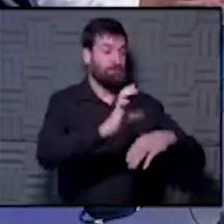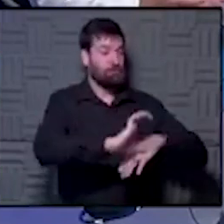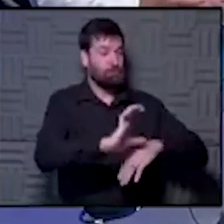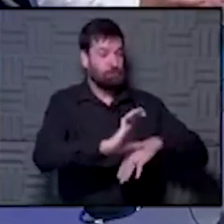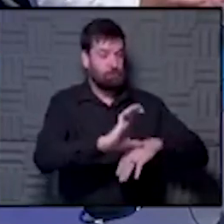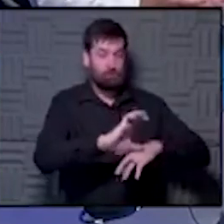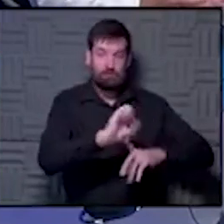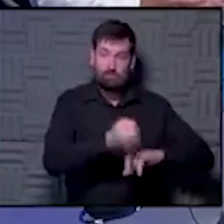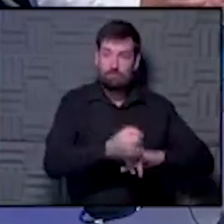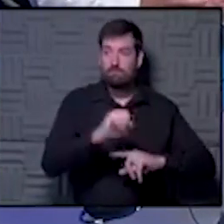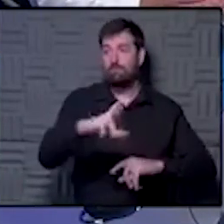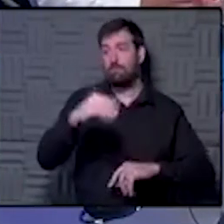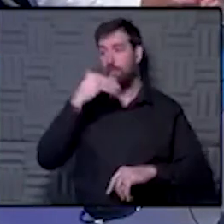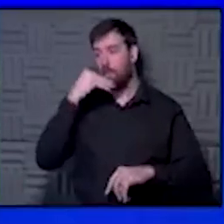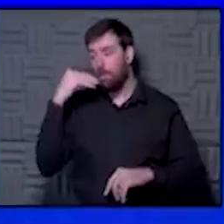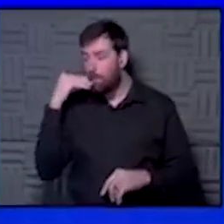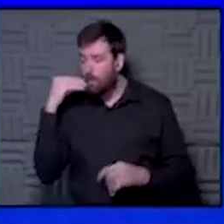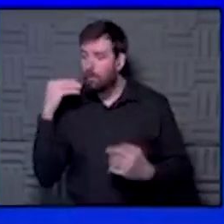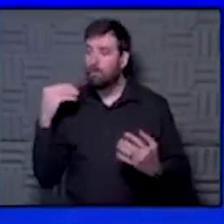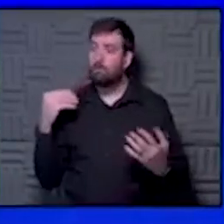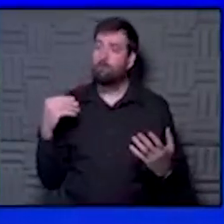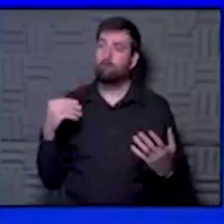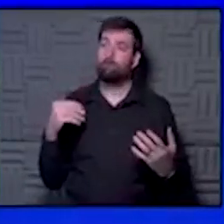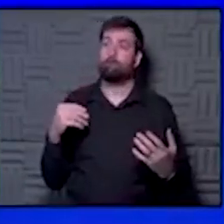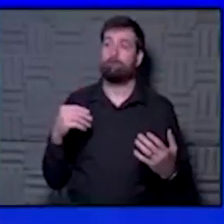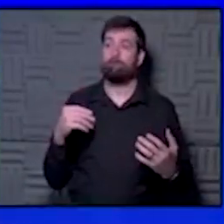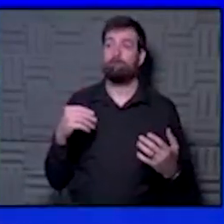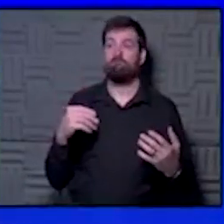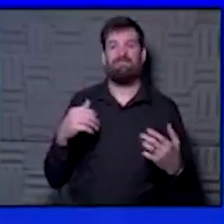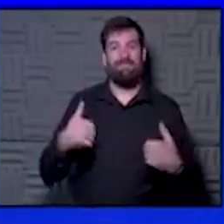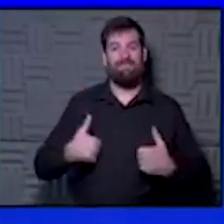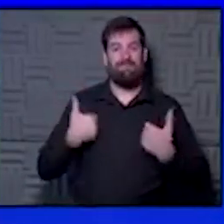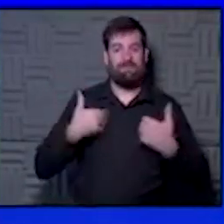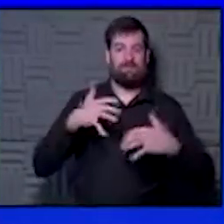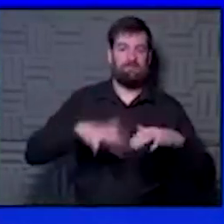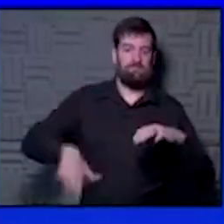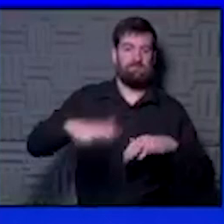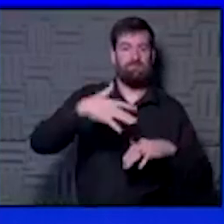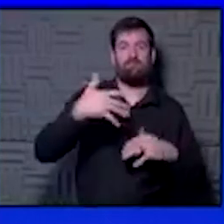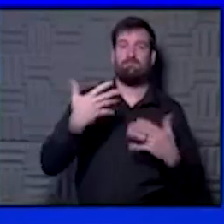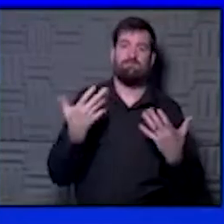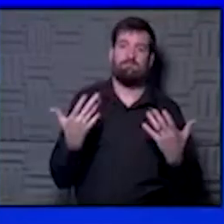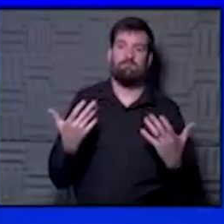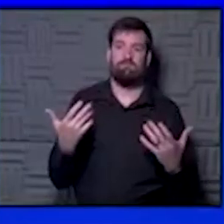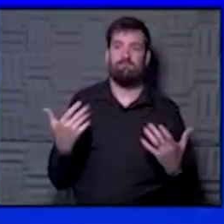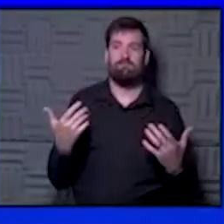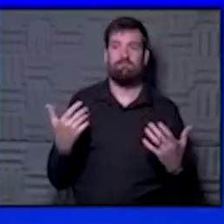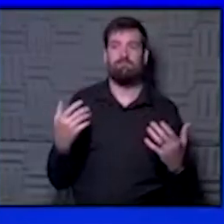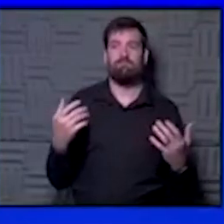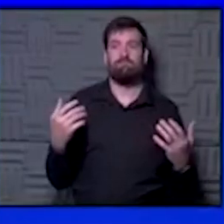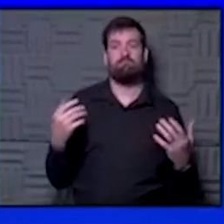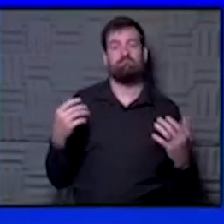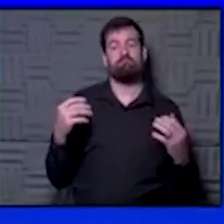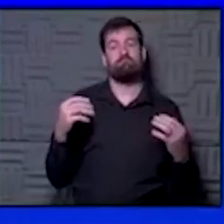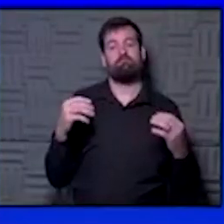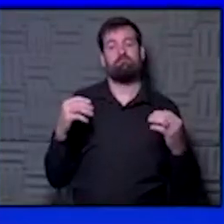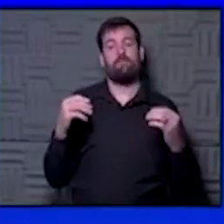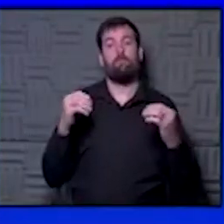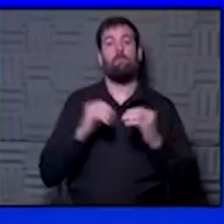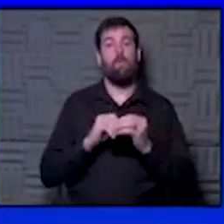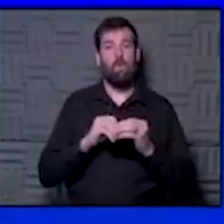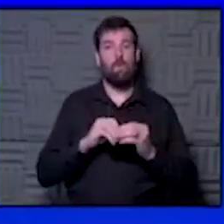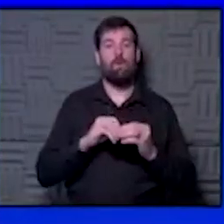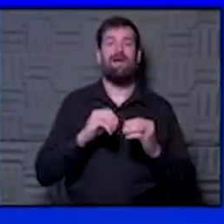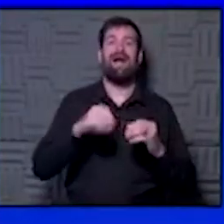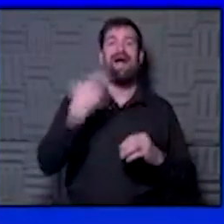setting or the home or a living facility, you're probably going to have a higher proportion of more at-risk